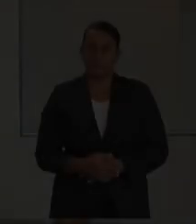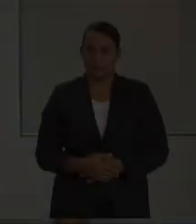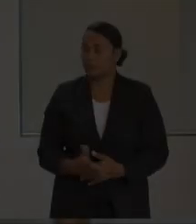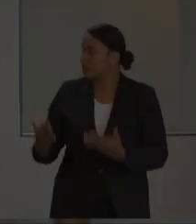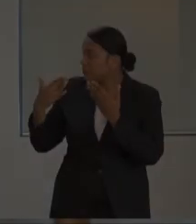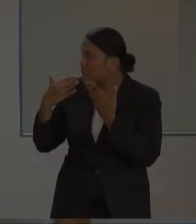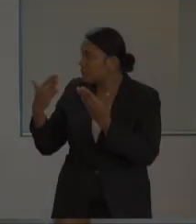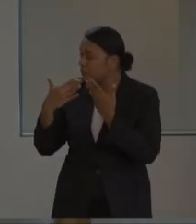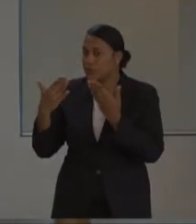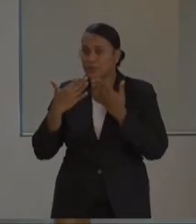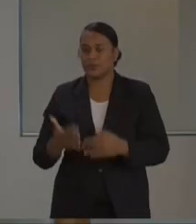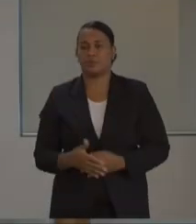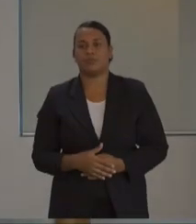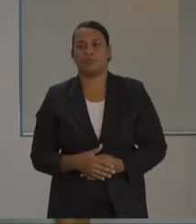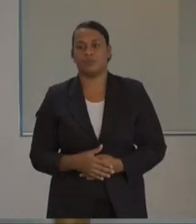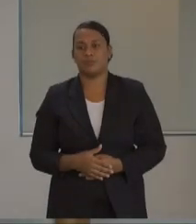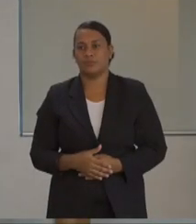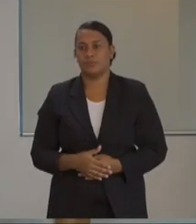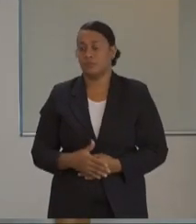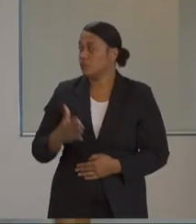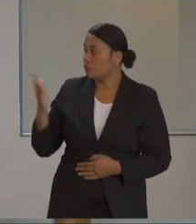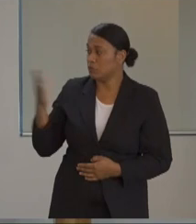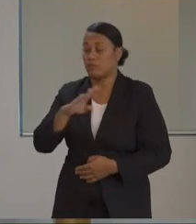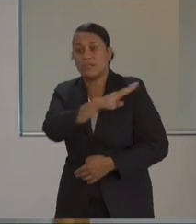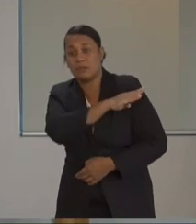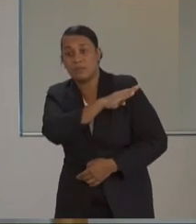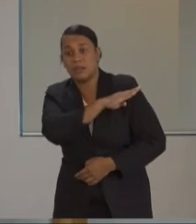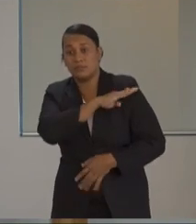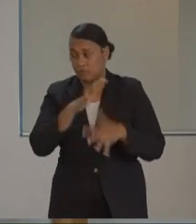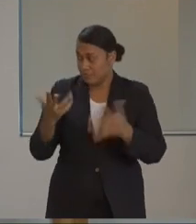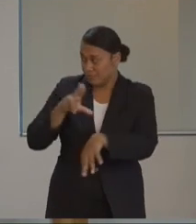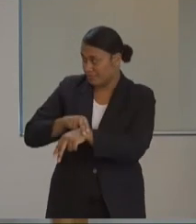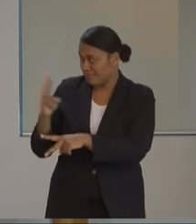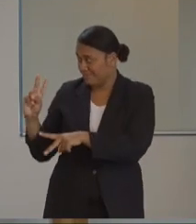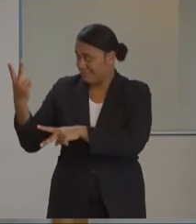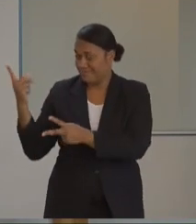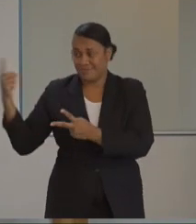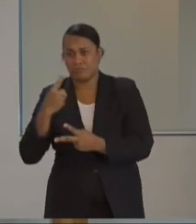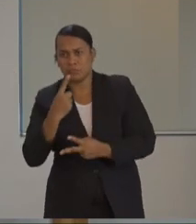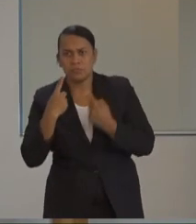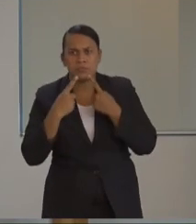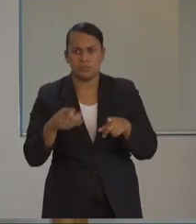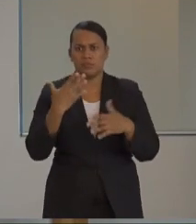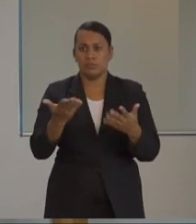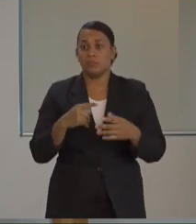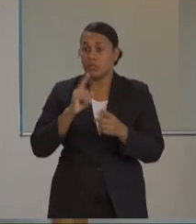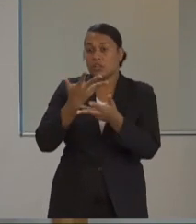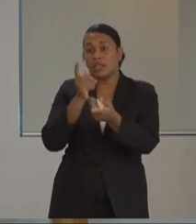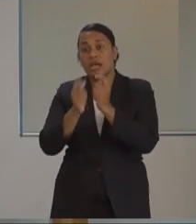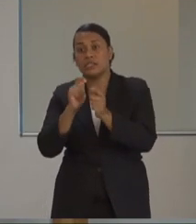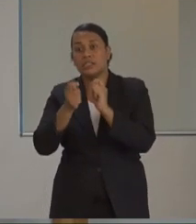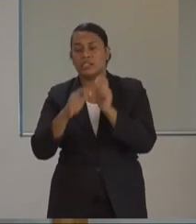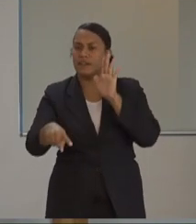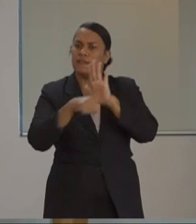As the Honourable Prime Minister and Dr Chemez has alluded to, three of our cases have now tested negative two times,